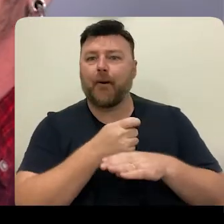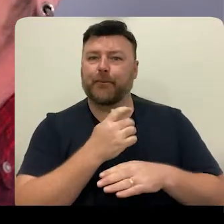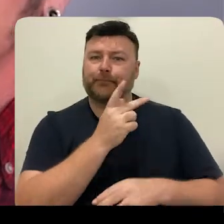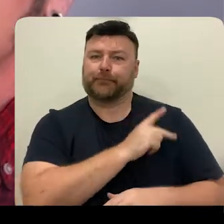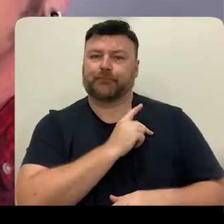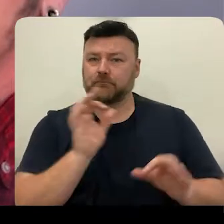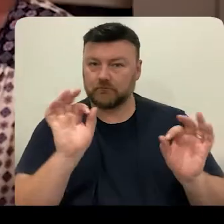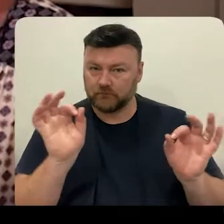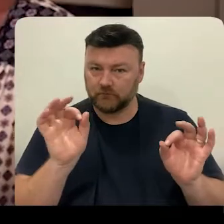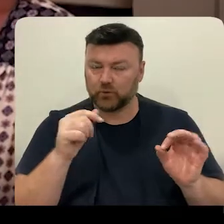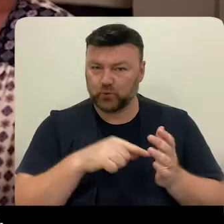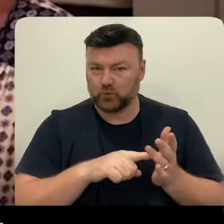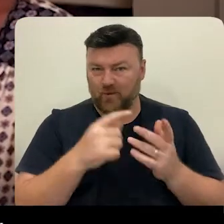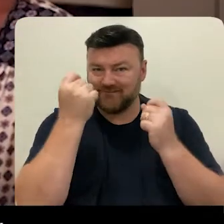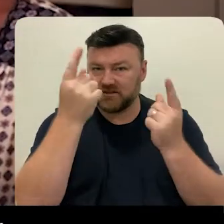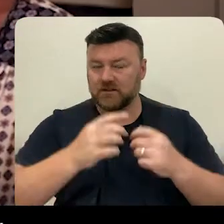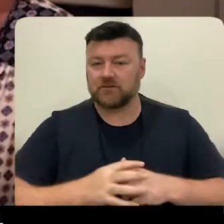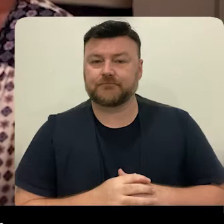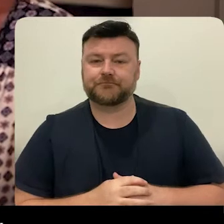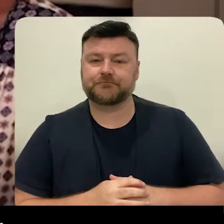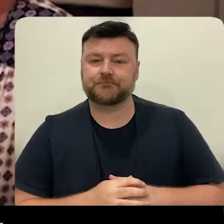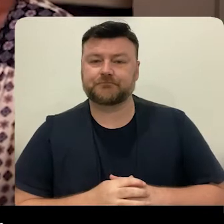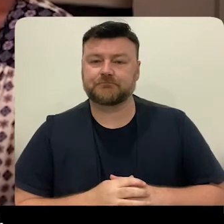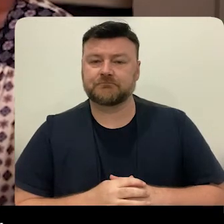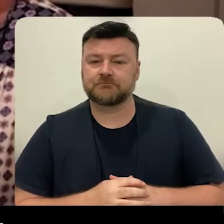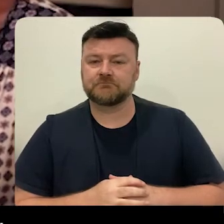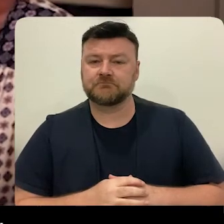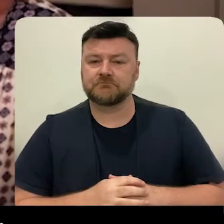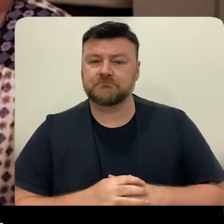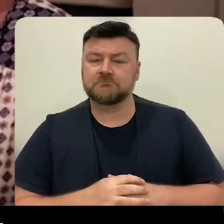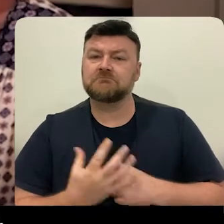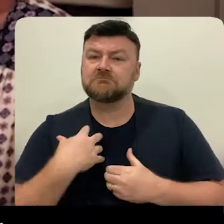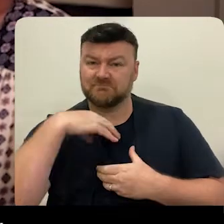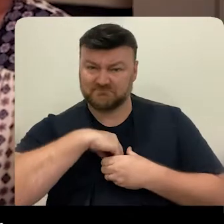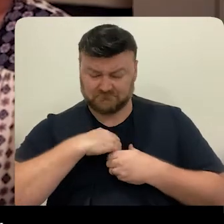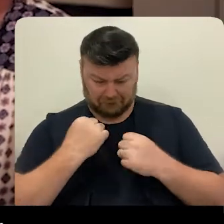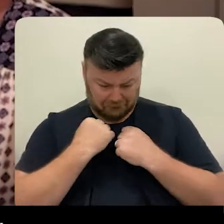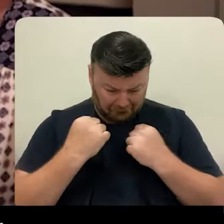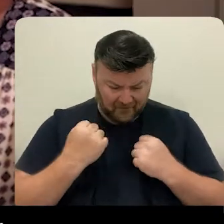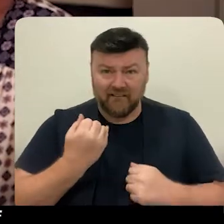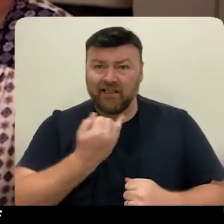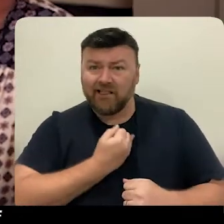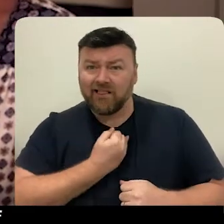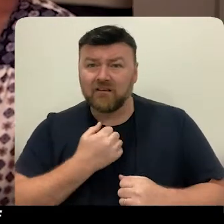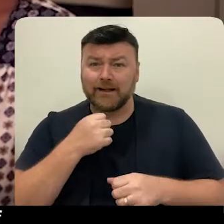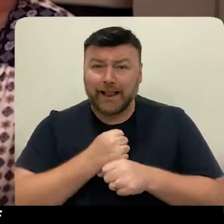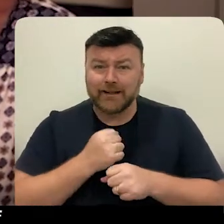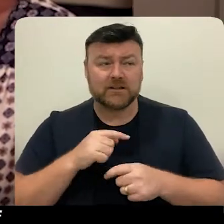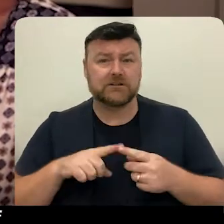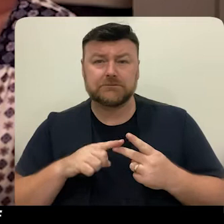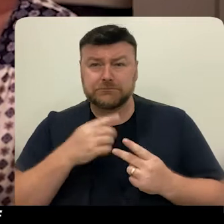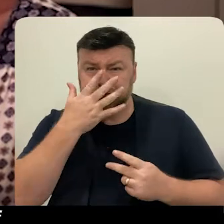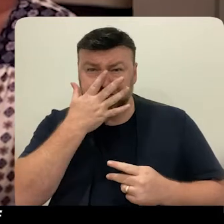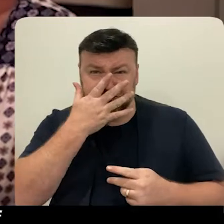-informed understanding. I had this internal space of guilt and shame, but I wasn't